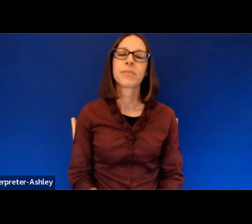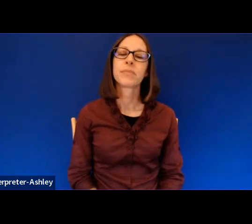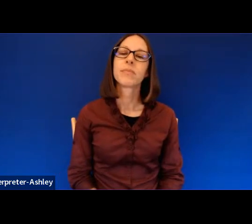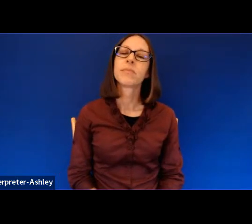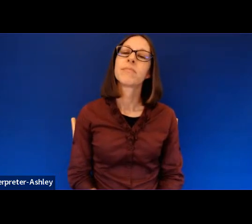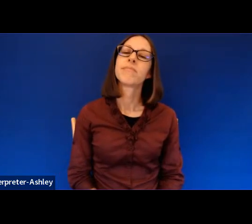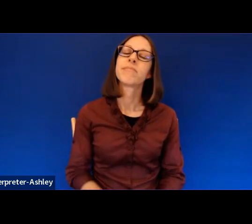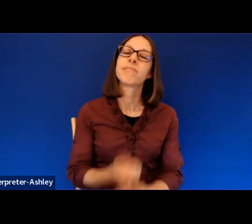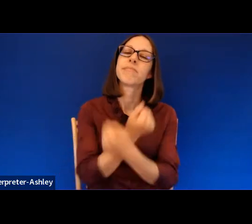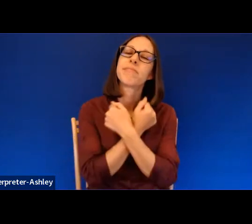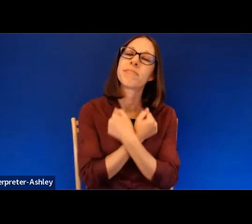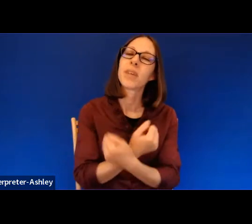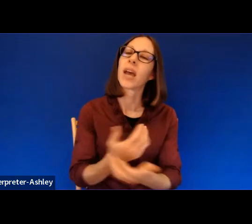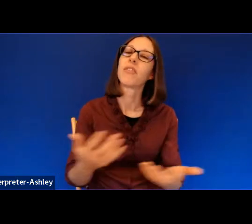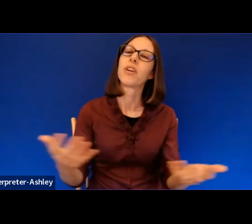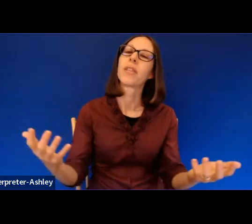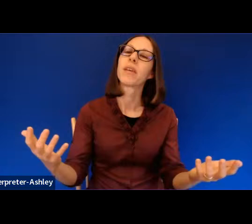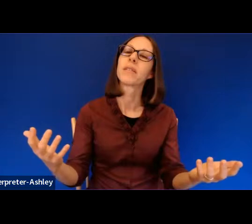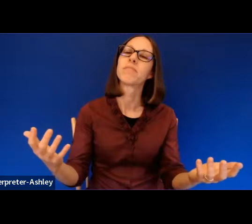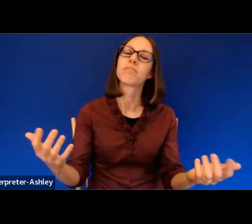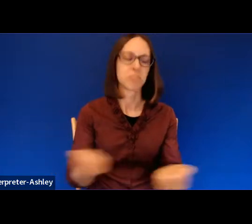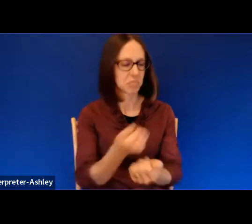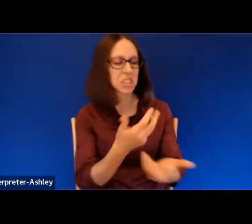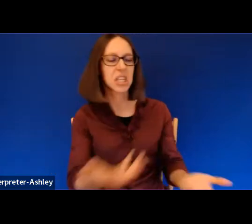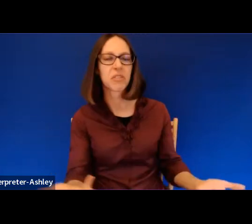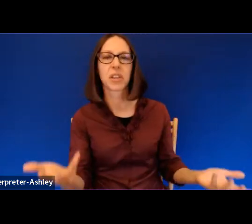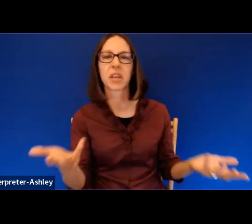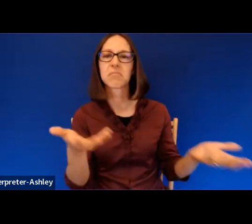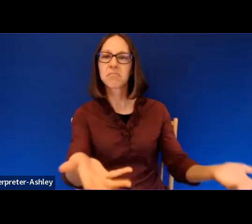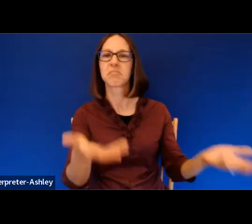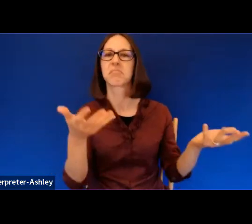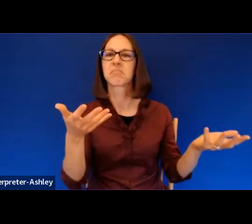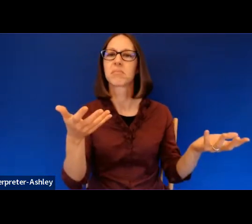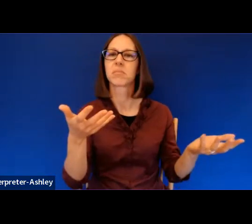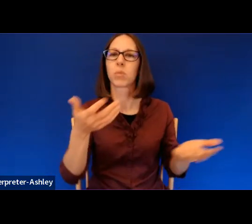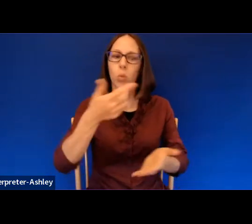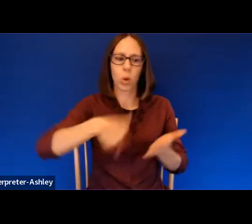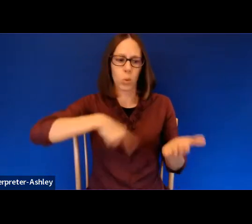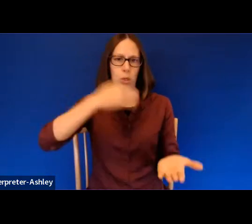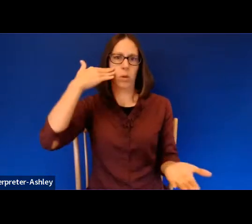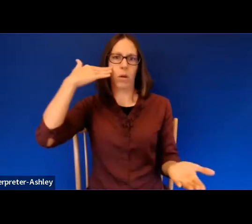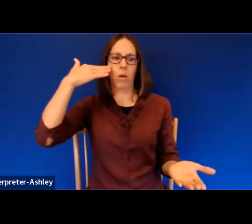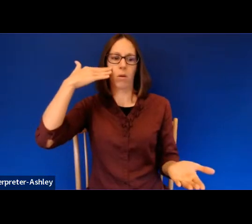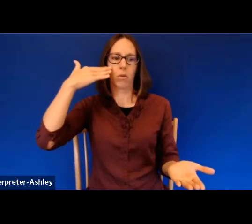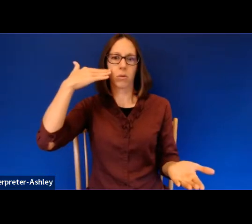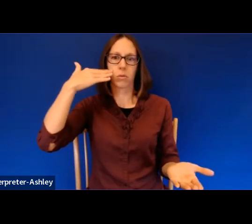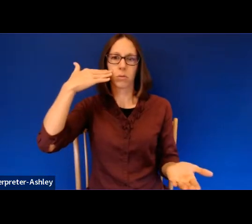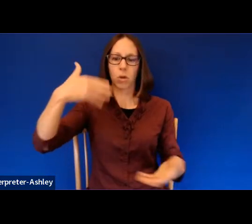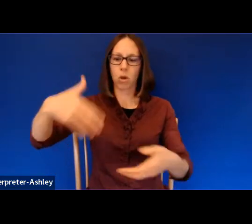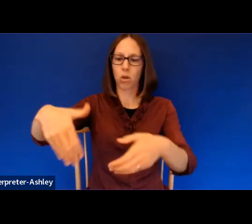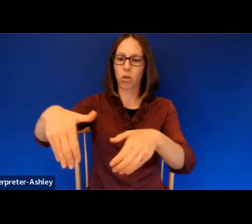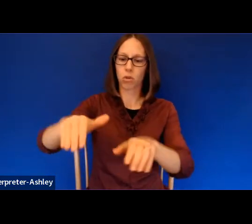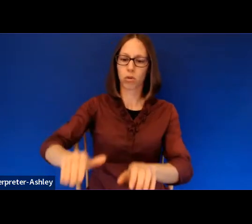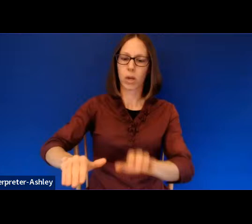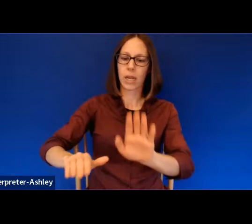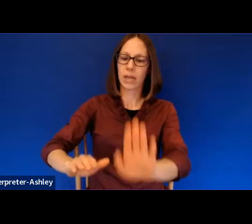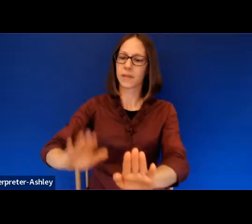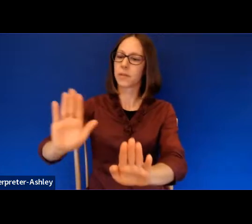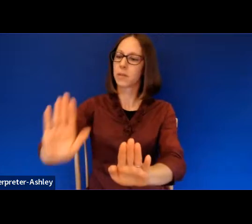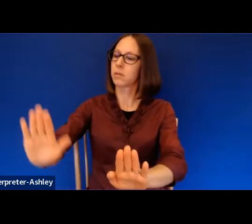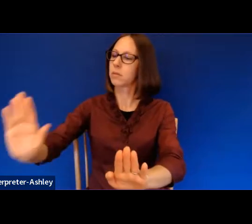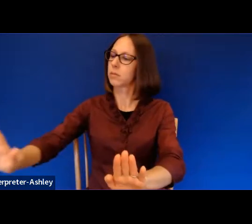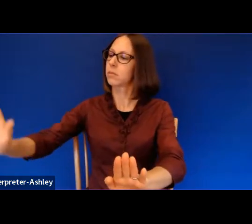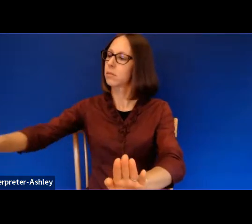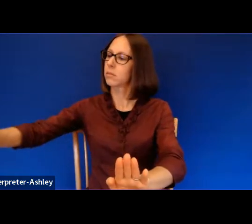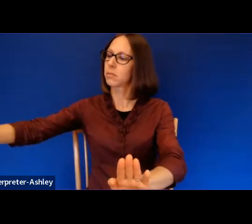Everything is everything. What all can be known? These are the graves my dead have sown. Each year